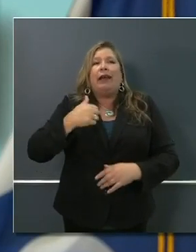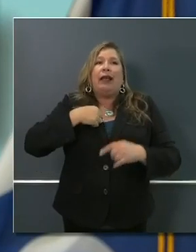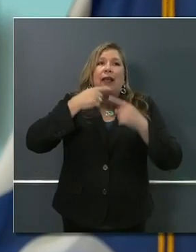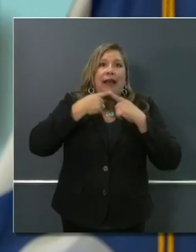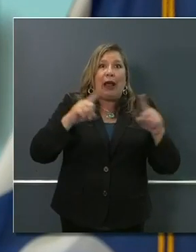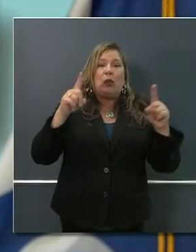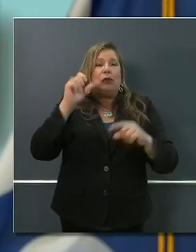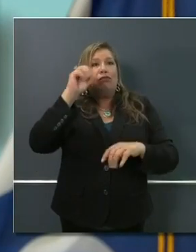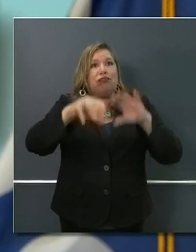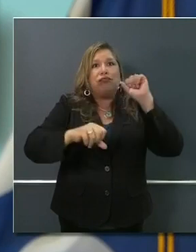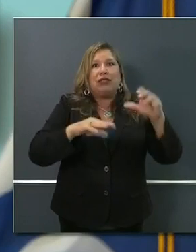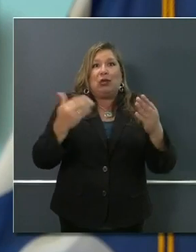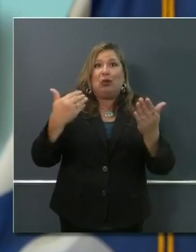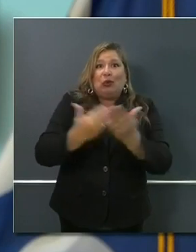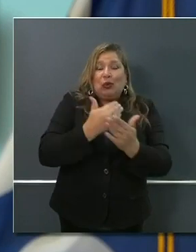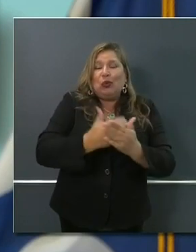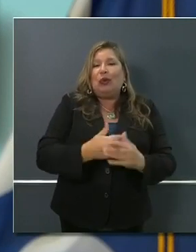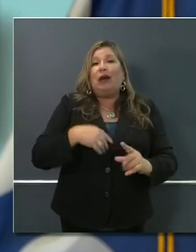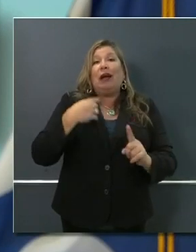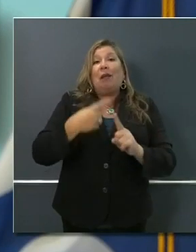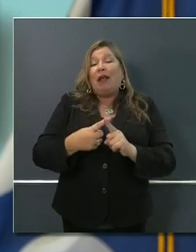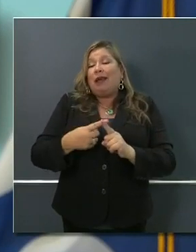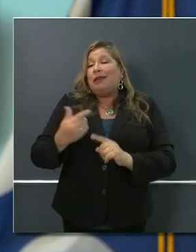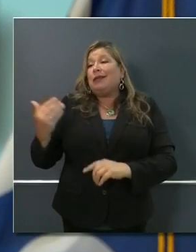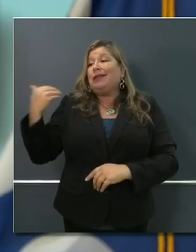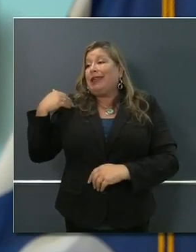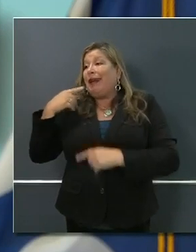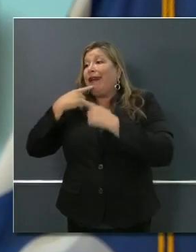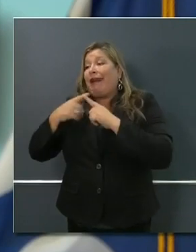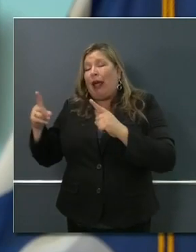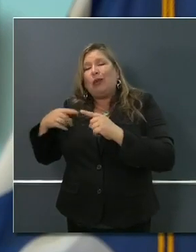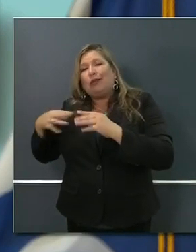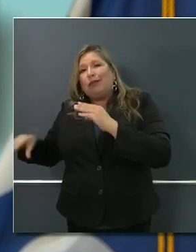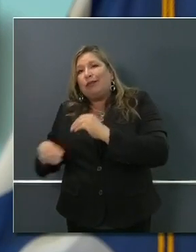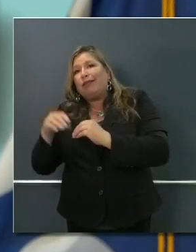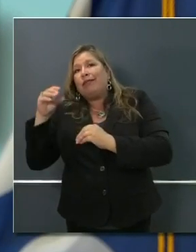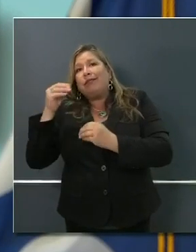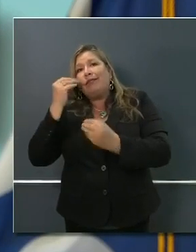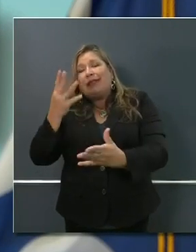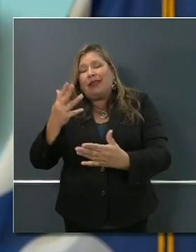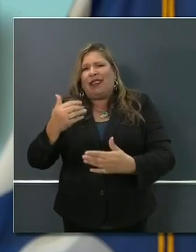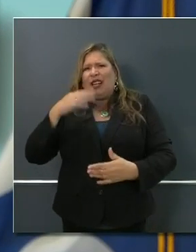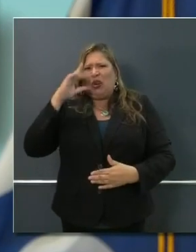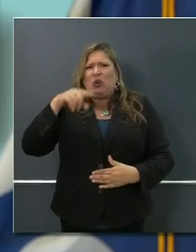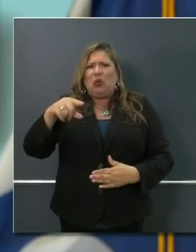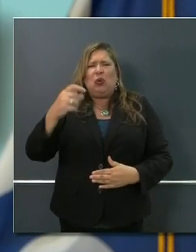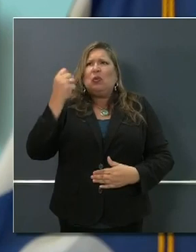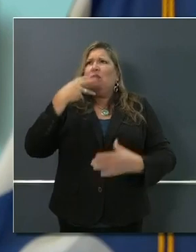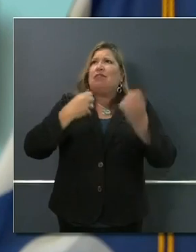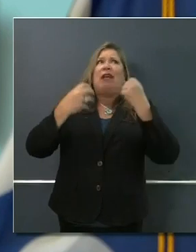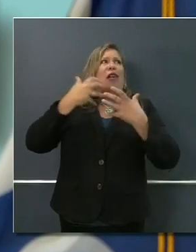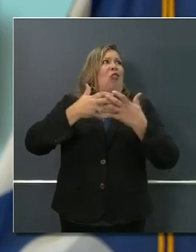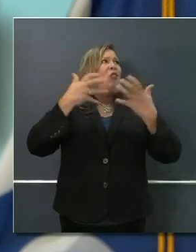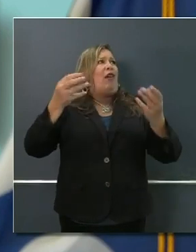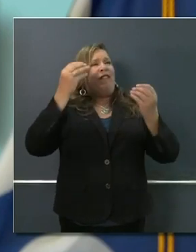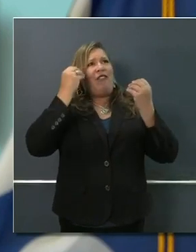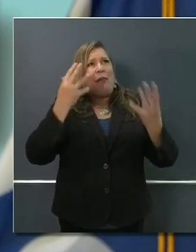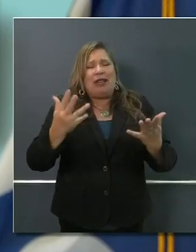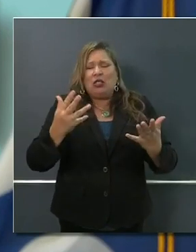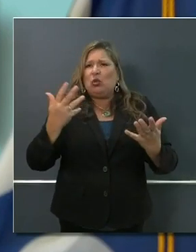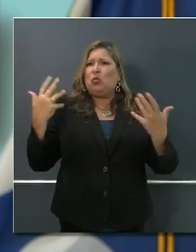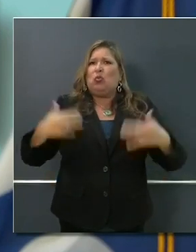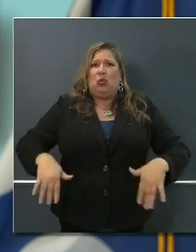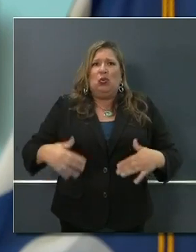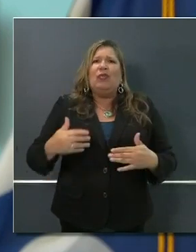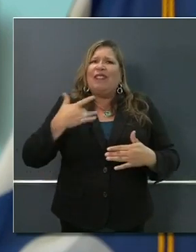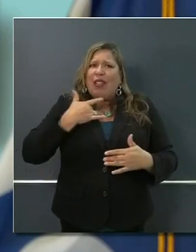and metrics and marking moments. I realize it can be overwhelming, but that's the moment we're living in. You can't